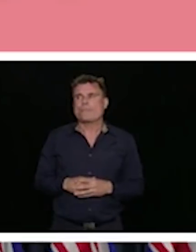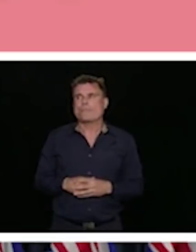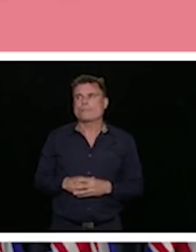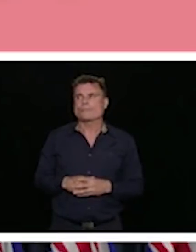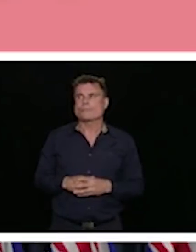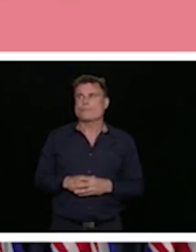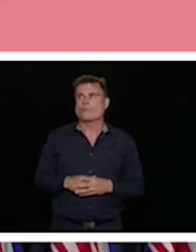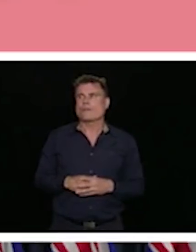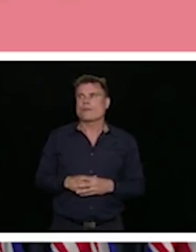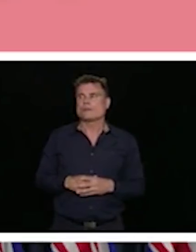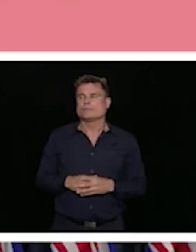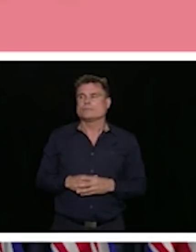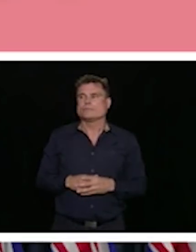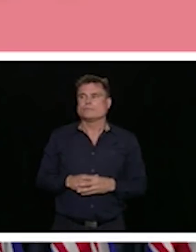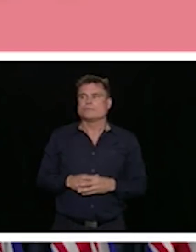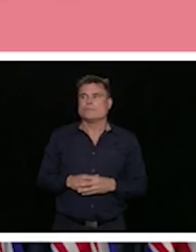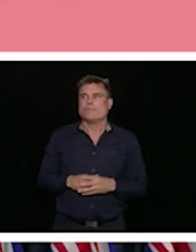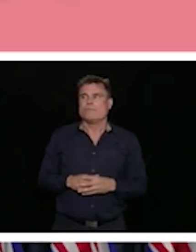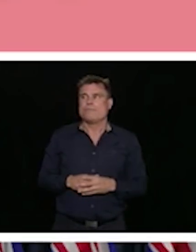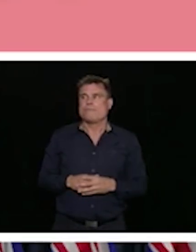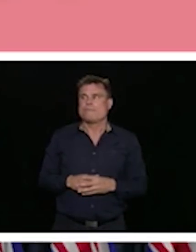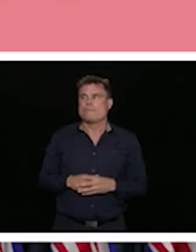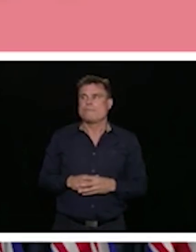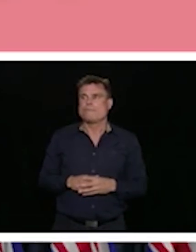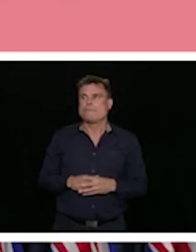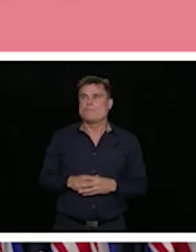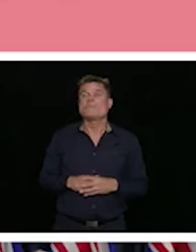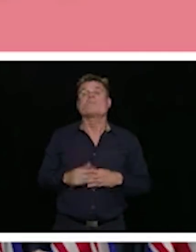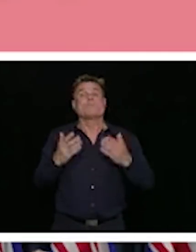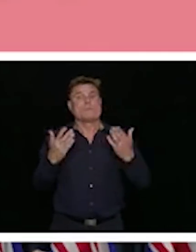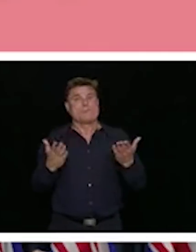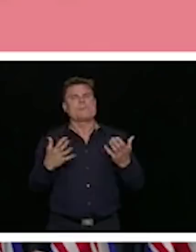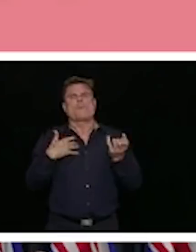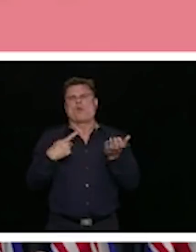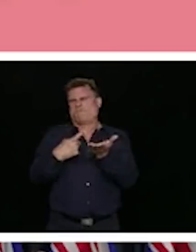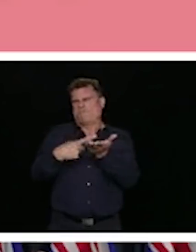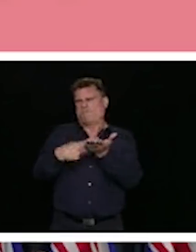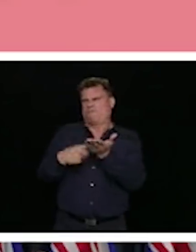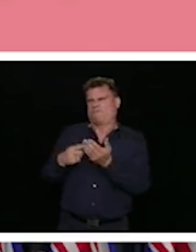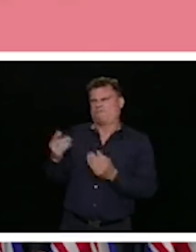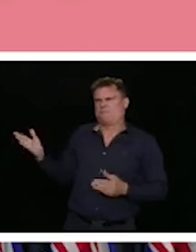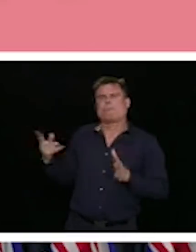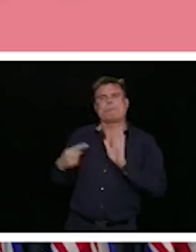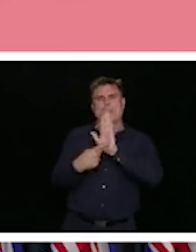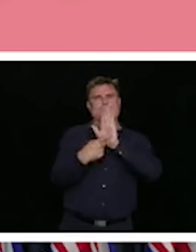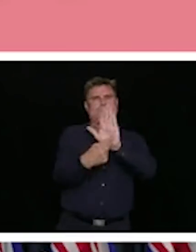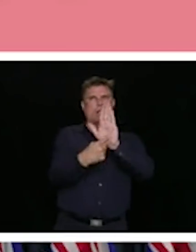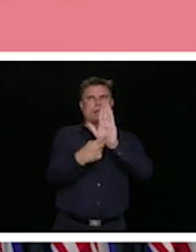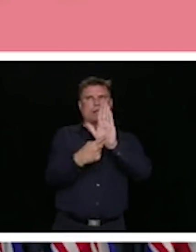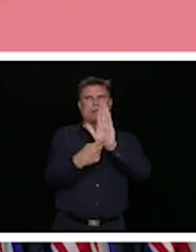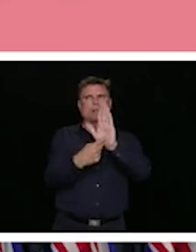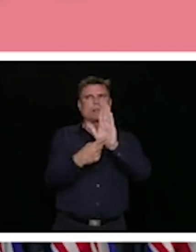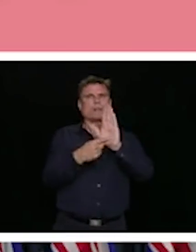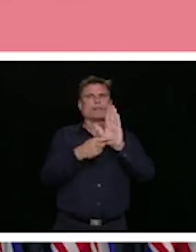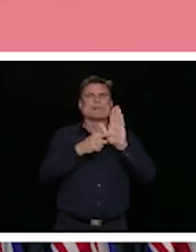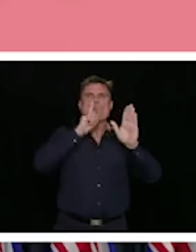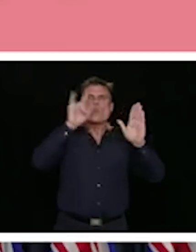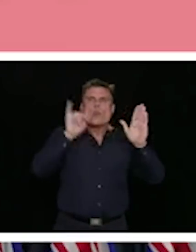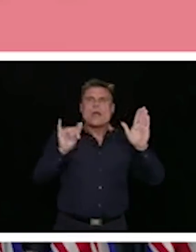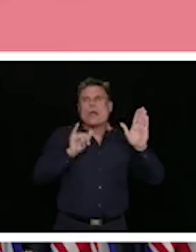I also want to bring us up to date on our modelling so that we know where we are in terms of